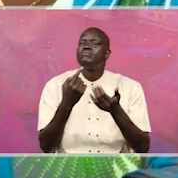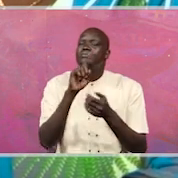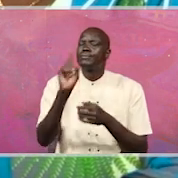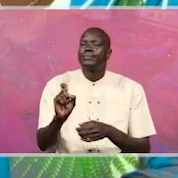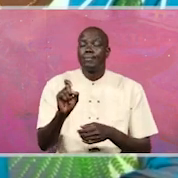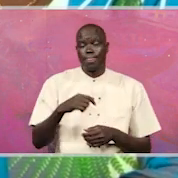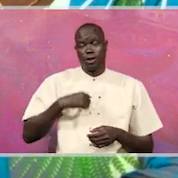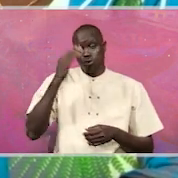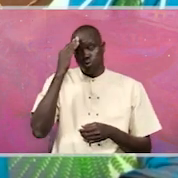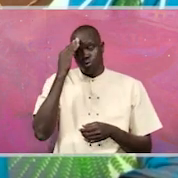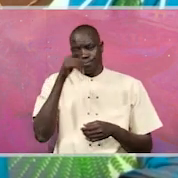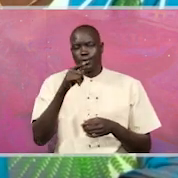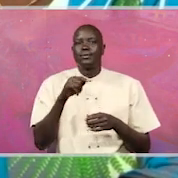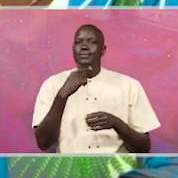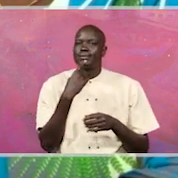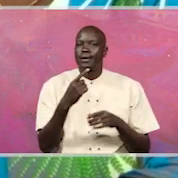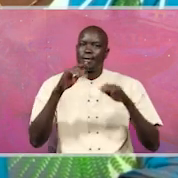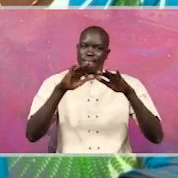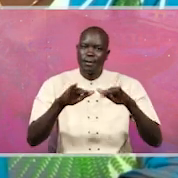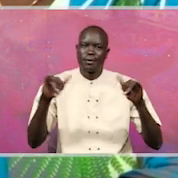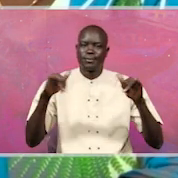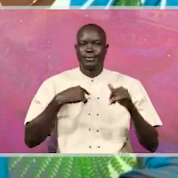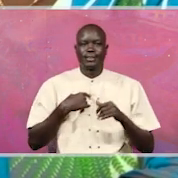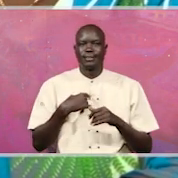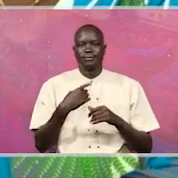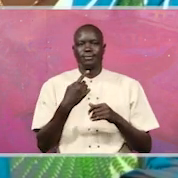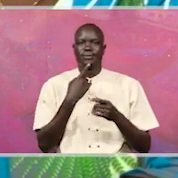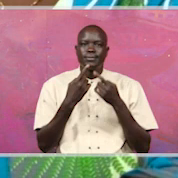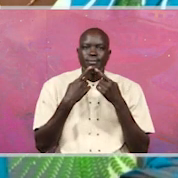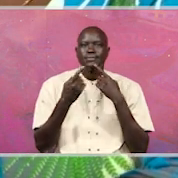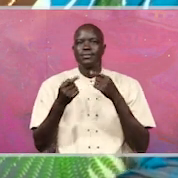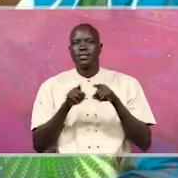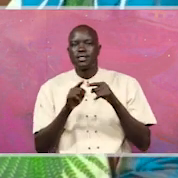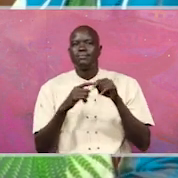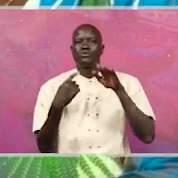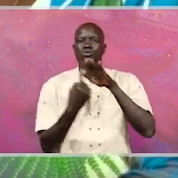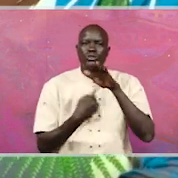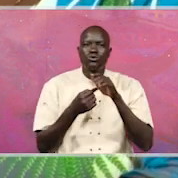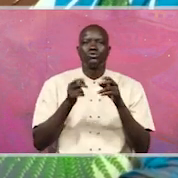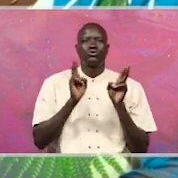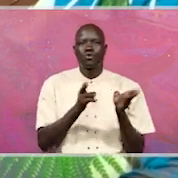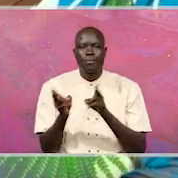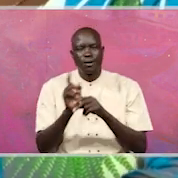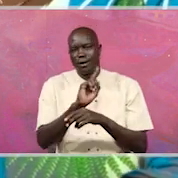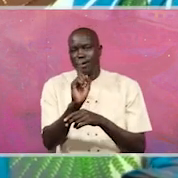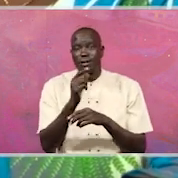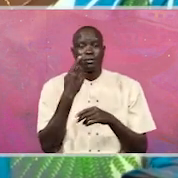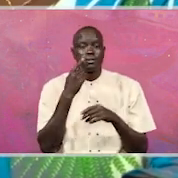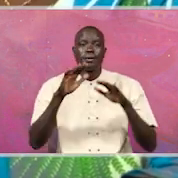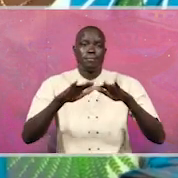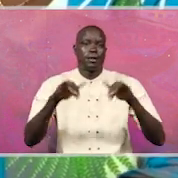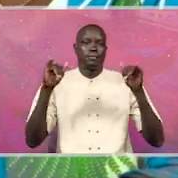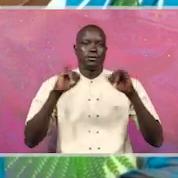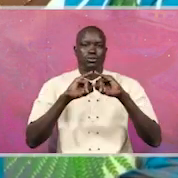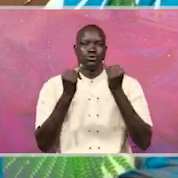You know, you would say, Parliament, I don't want to talk like we're operating under a normal situation. You will look at Parliament as